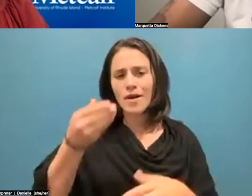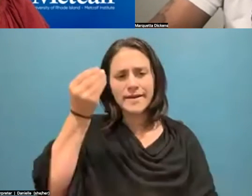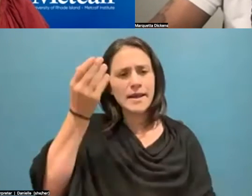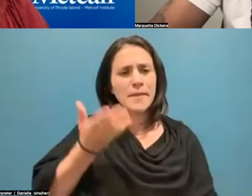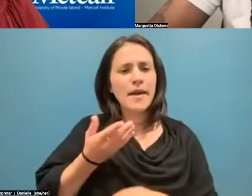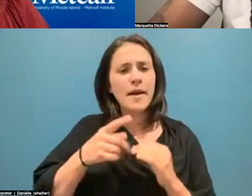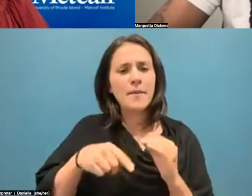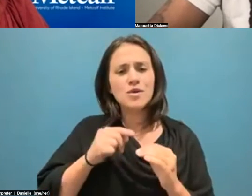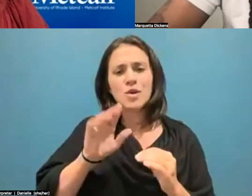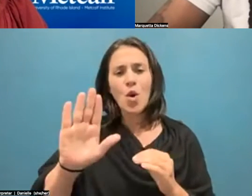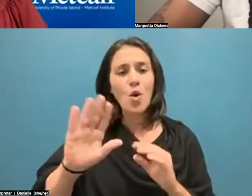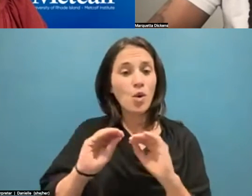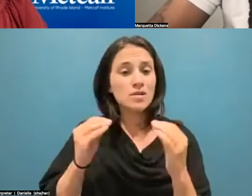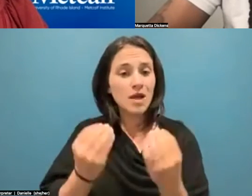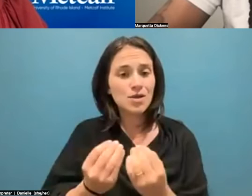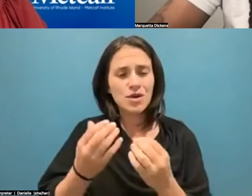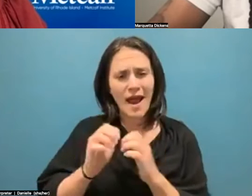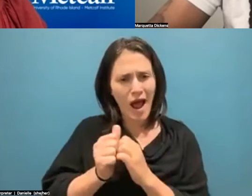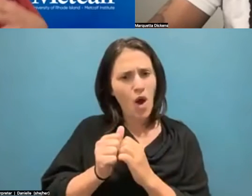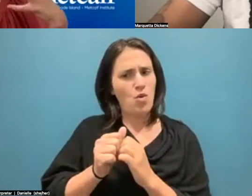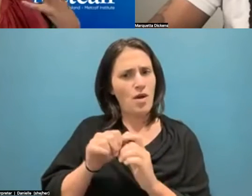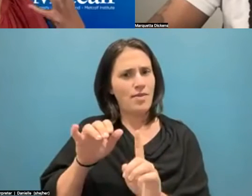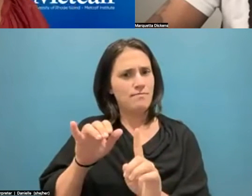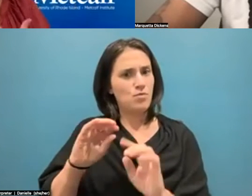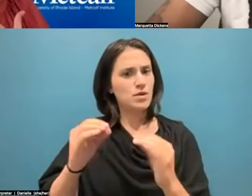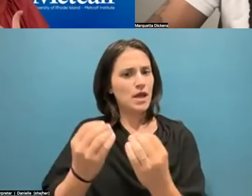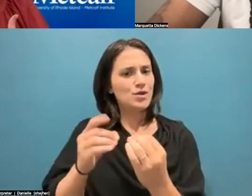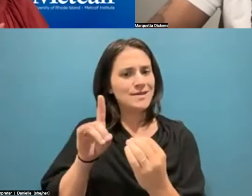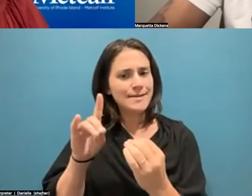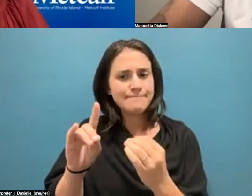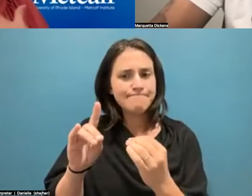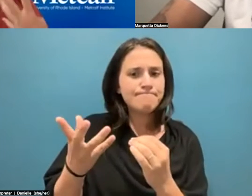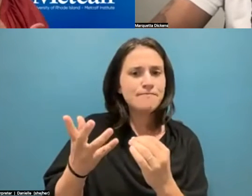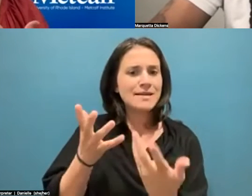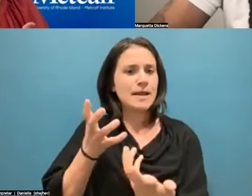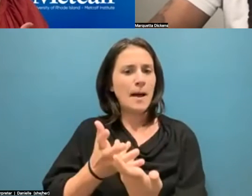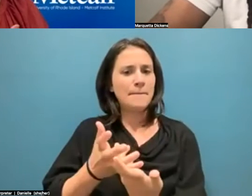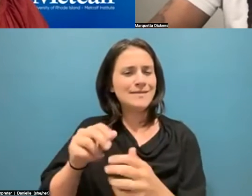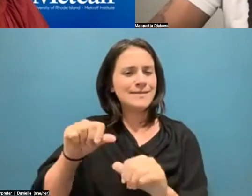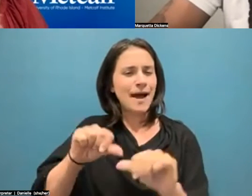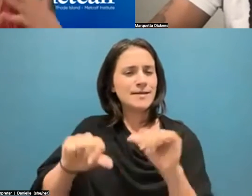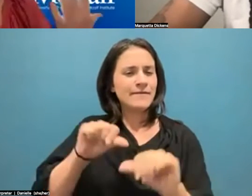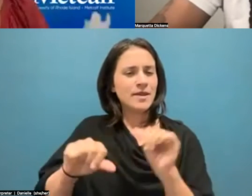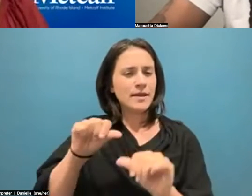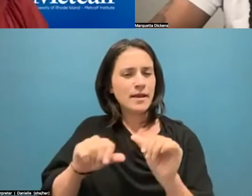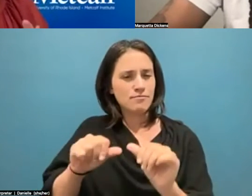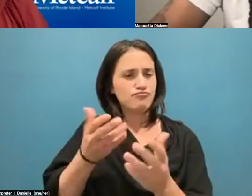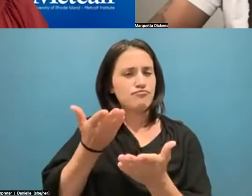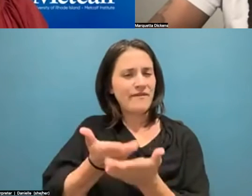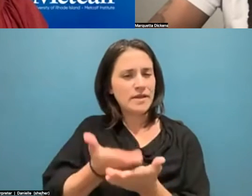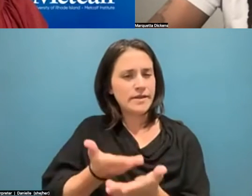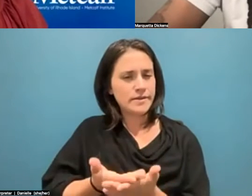and how it has adopted scientific practices and a scientific approach, as well as, of course,